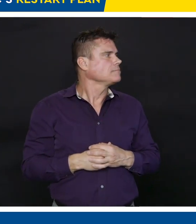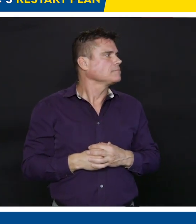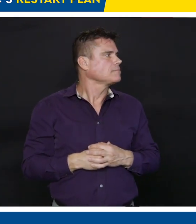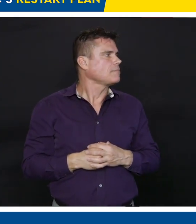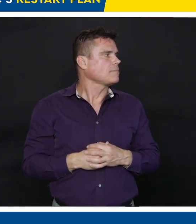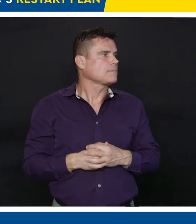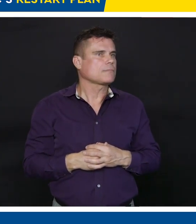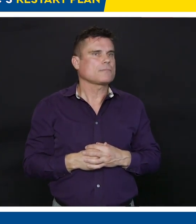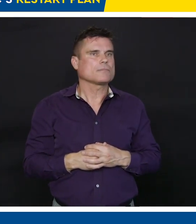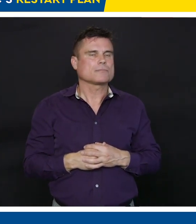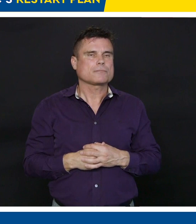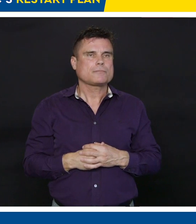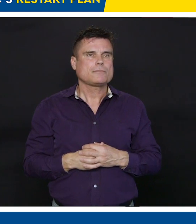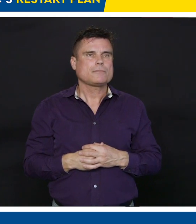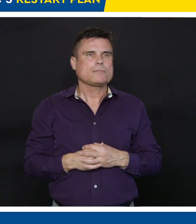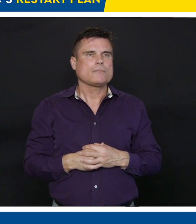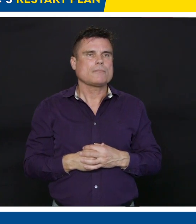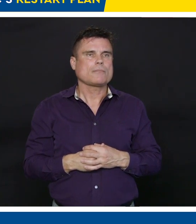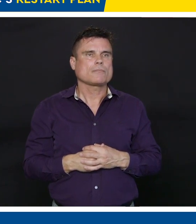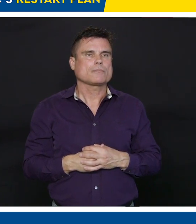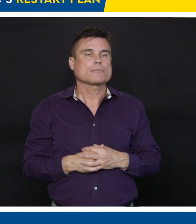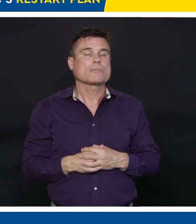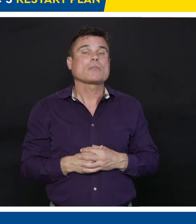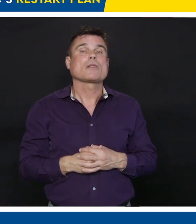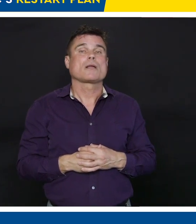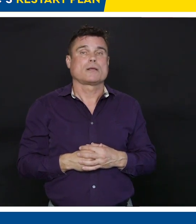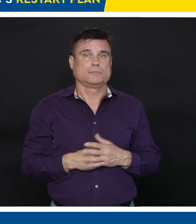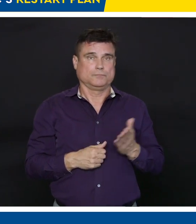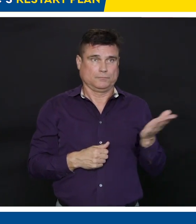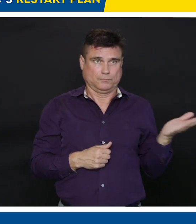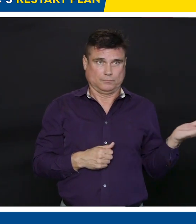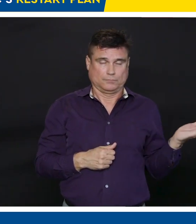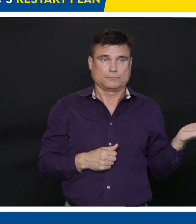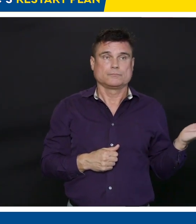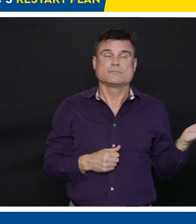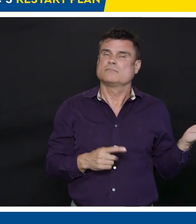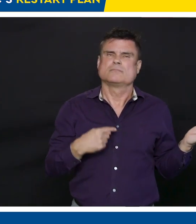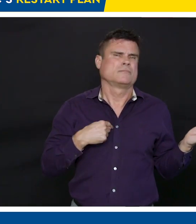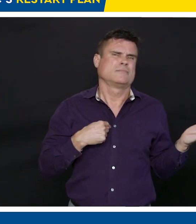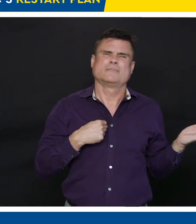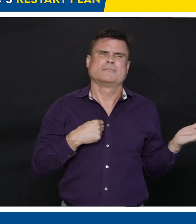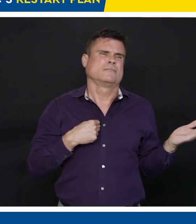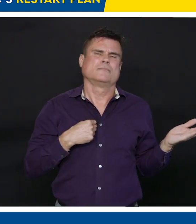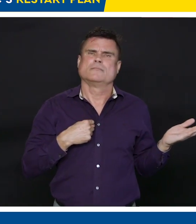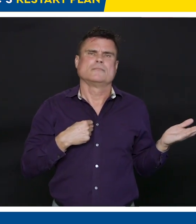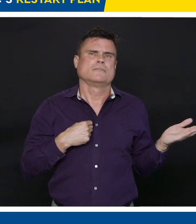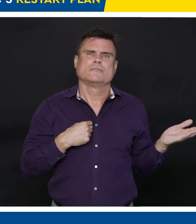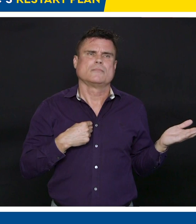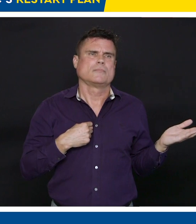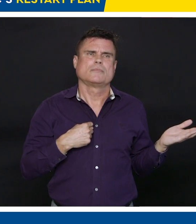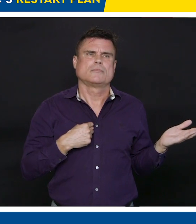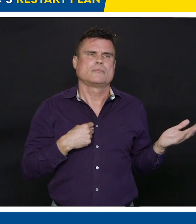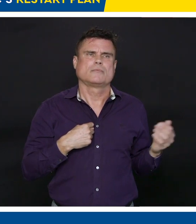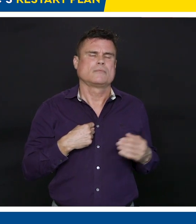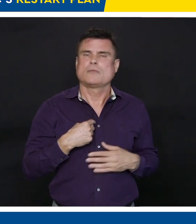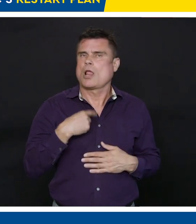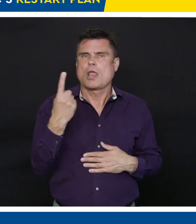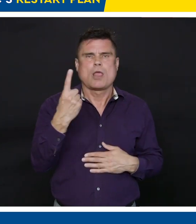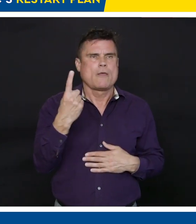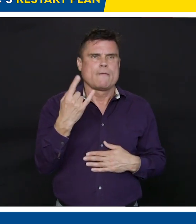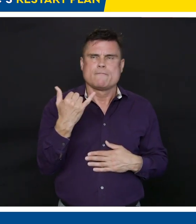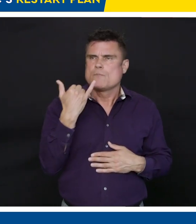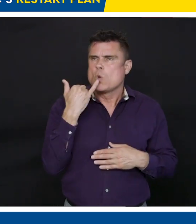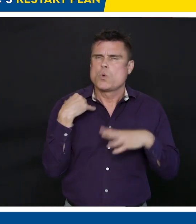feel like I've been on the telephone since we announced the pandemic back in early March